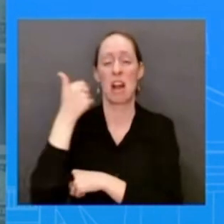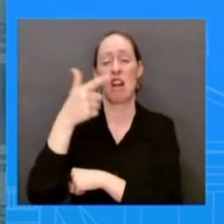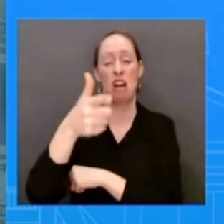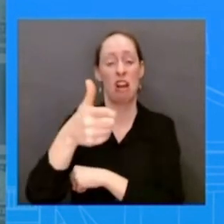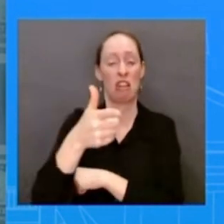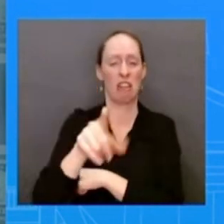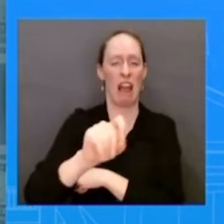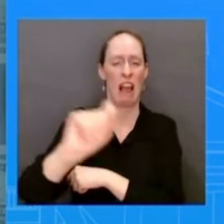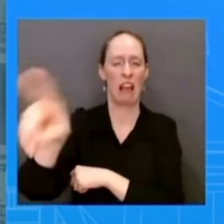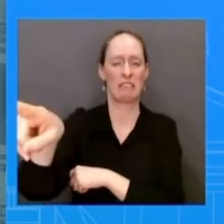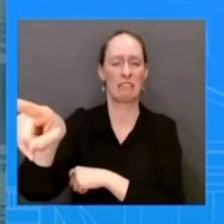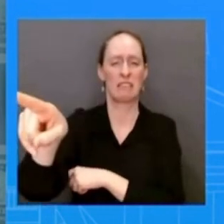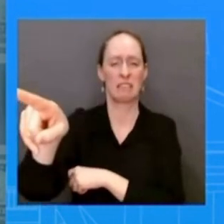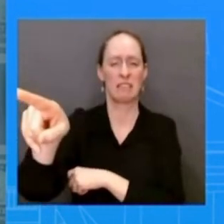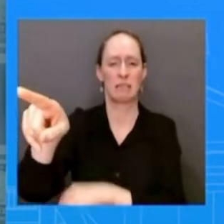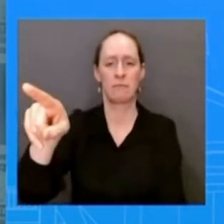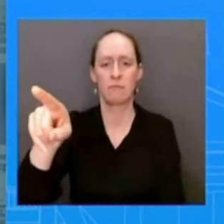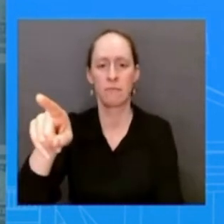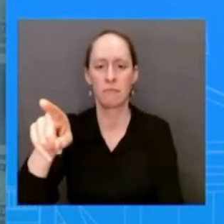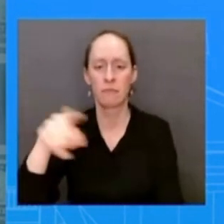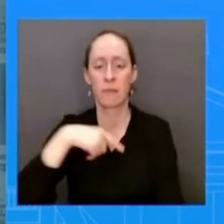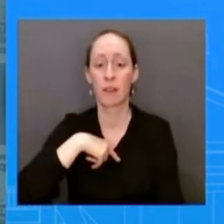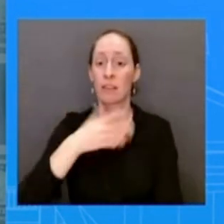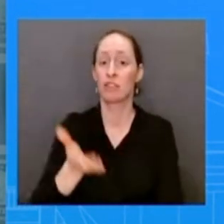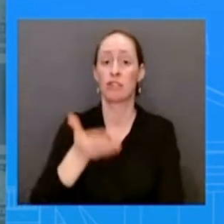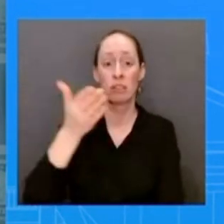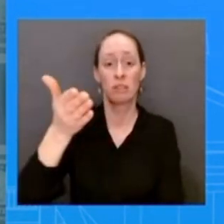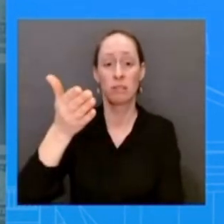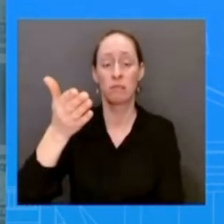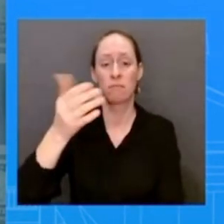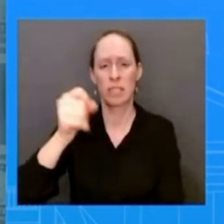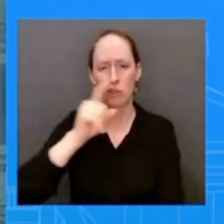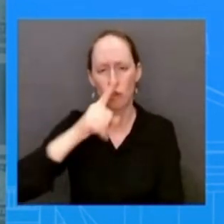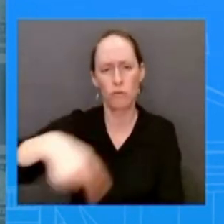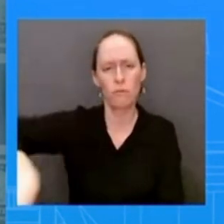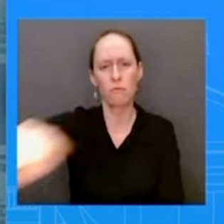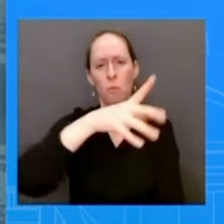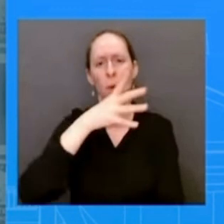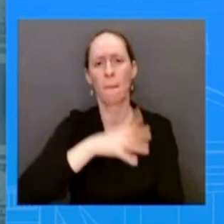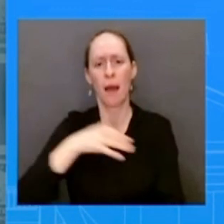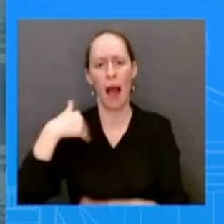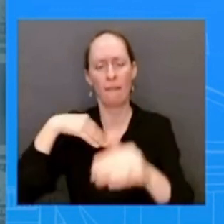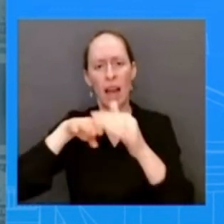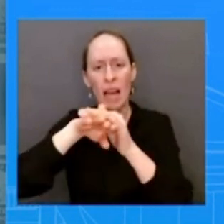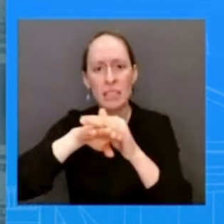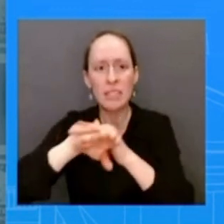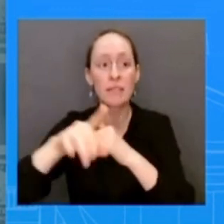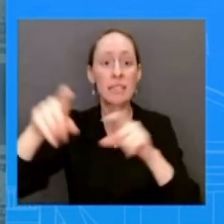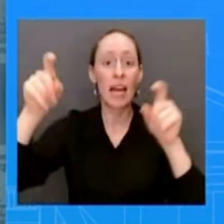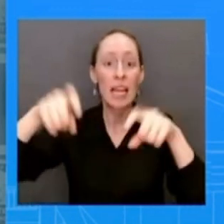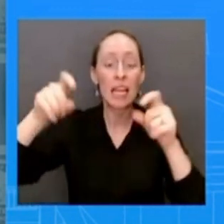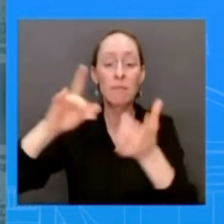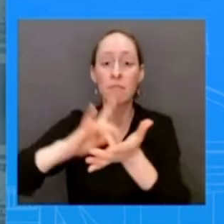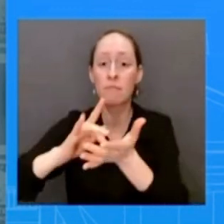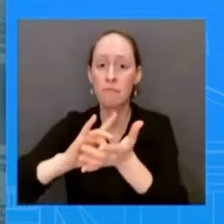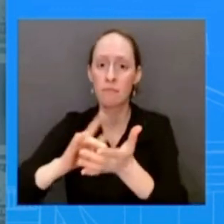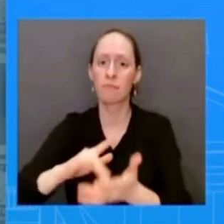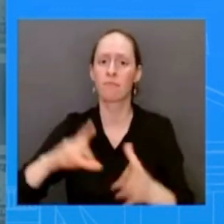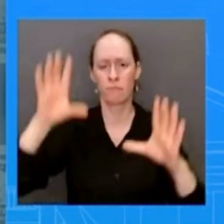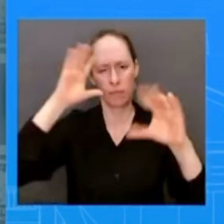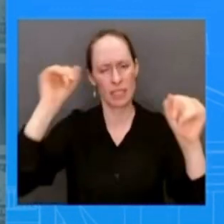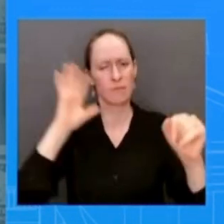access to important health care needs and the president's going to continue to fight for this then you've heard the vice president over the last